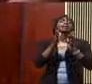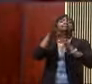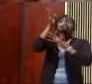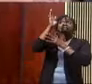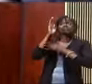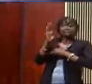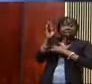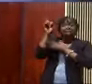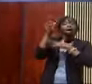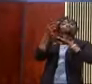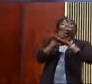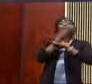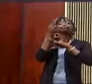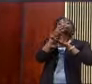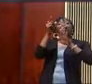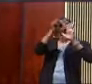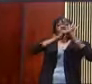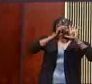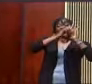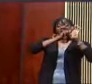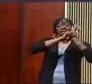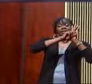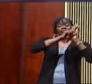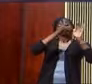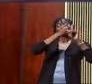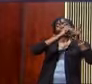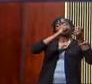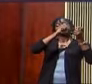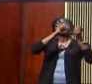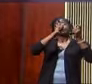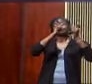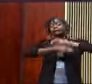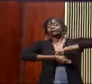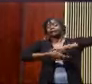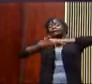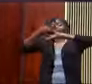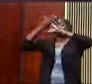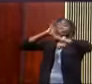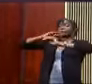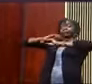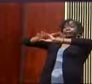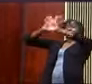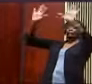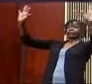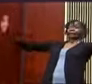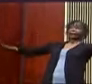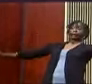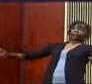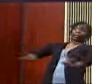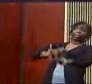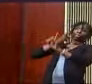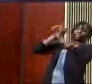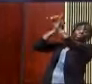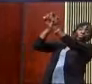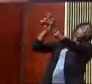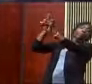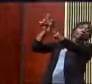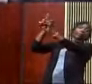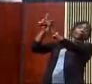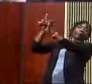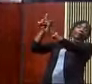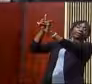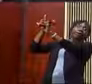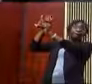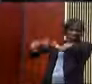God to use negatives in order for us to see the big picture. Freddie Haynes, you preaching.